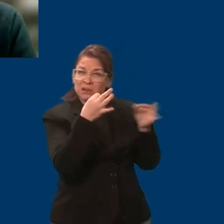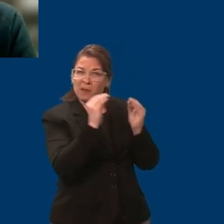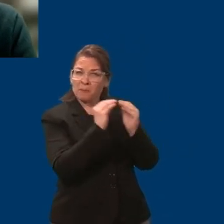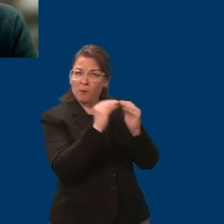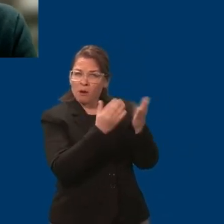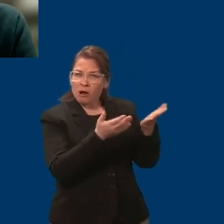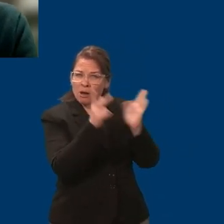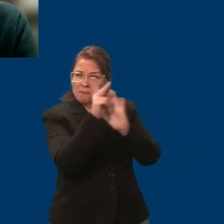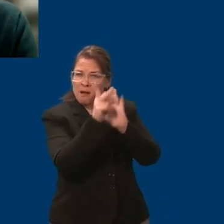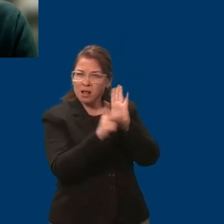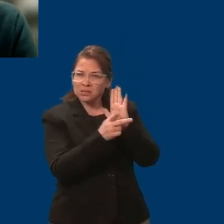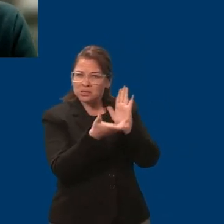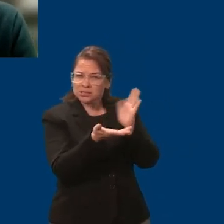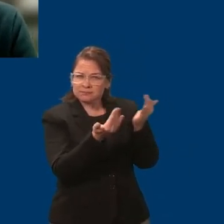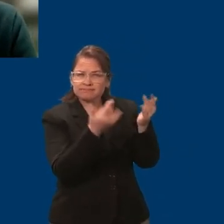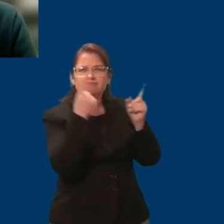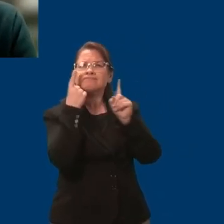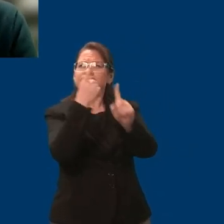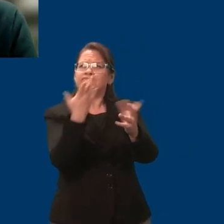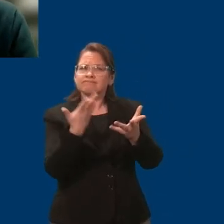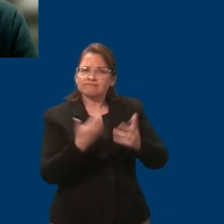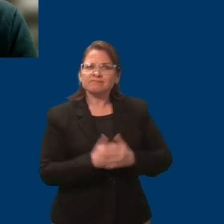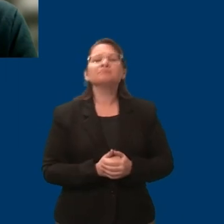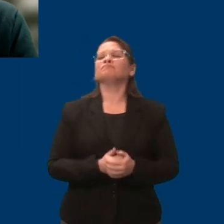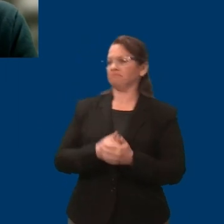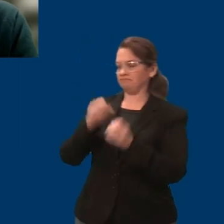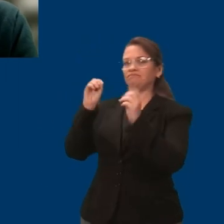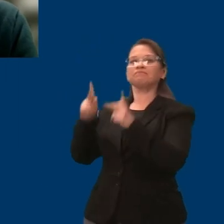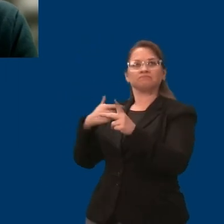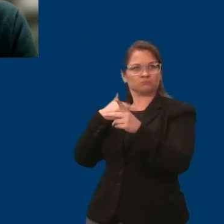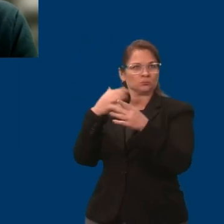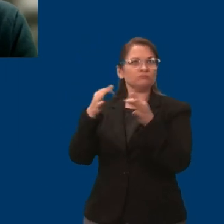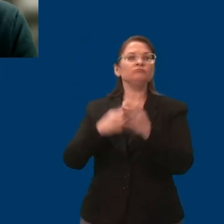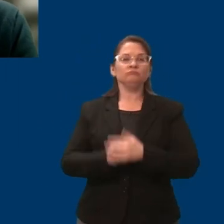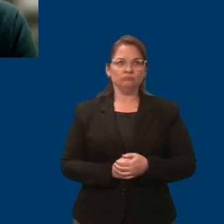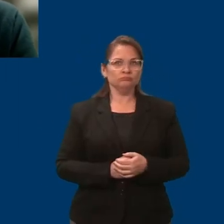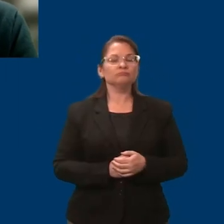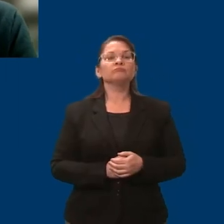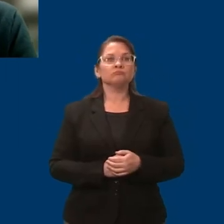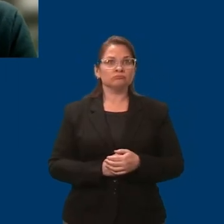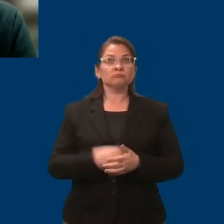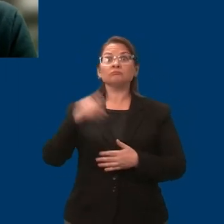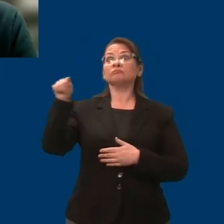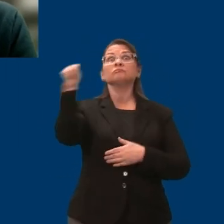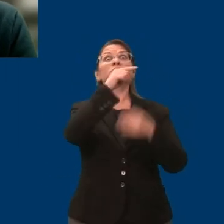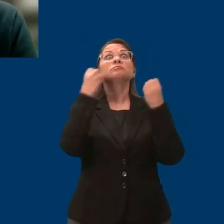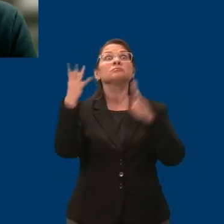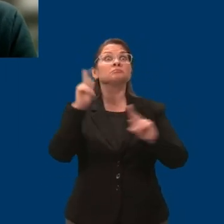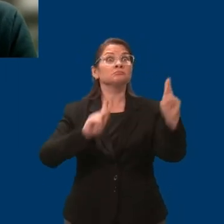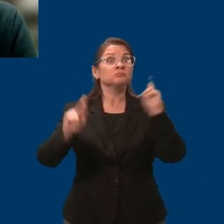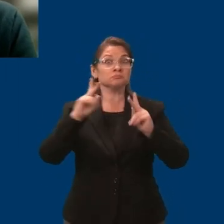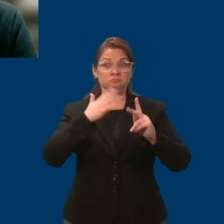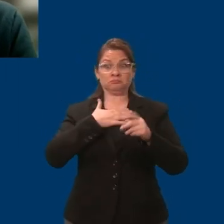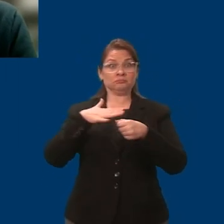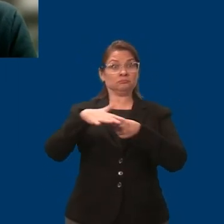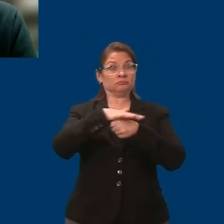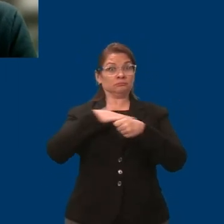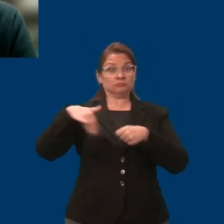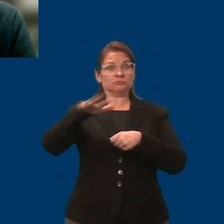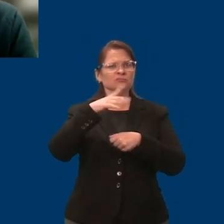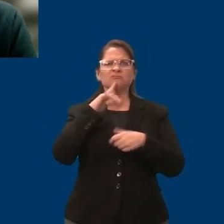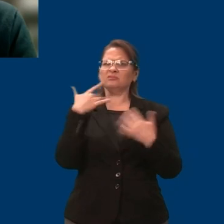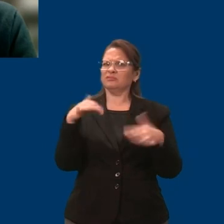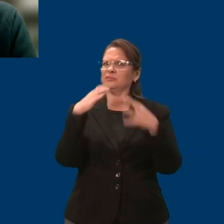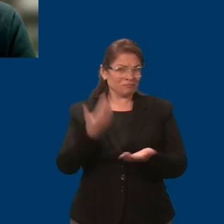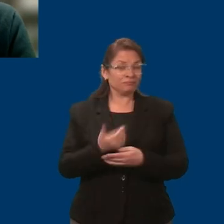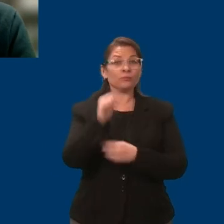I had heard from my constituents and members of the disability community that accessible and affordable housing was a major problem